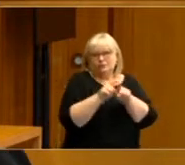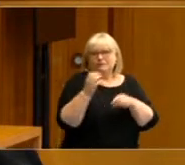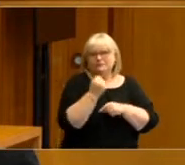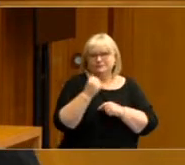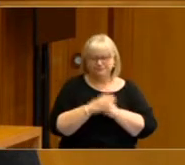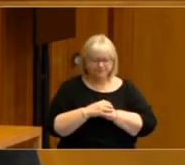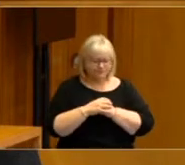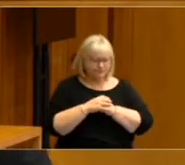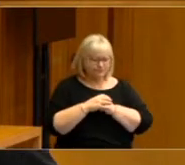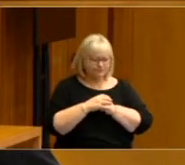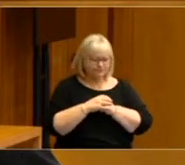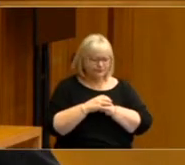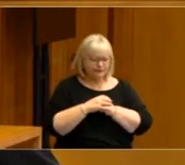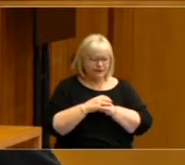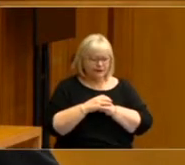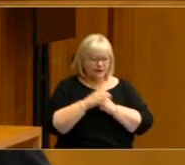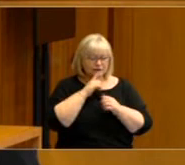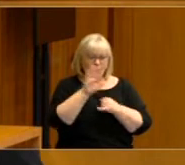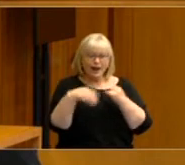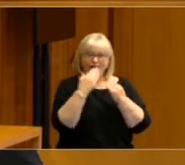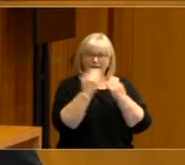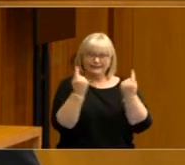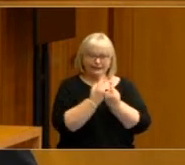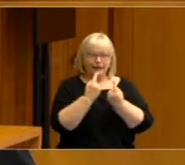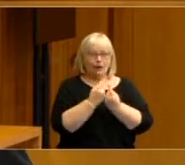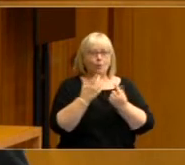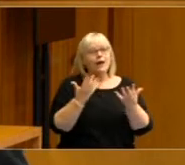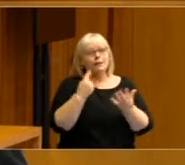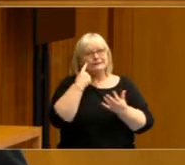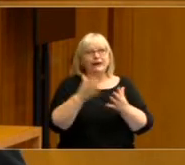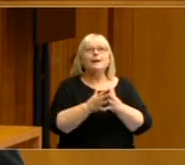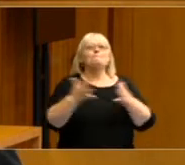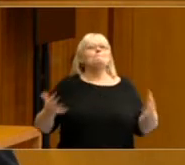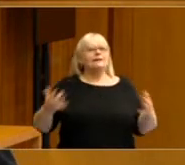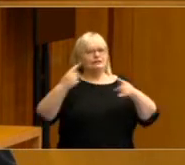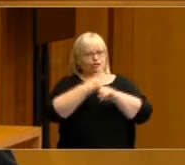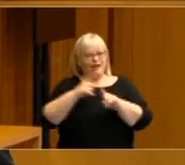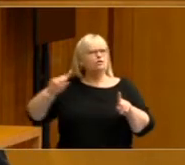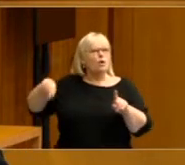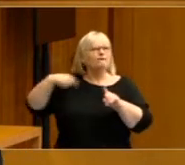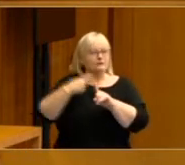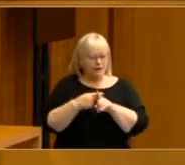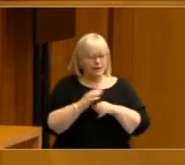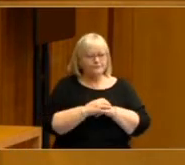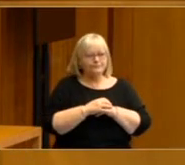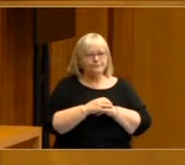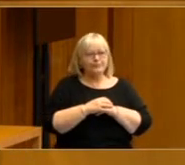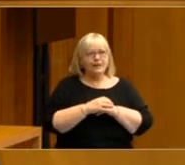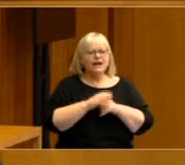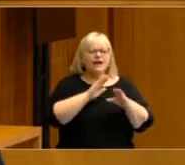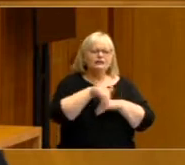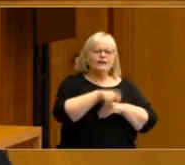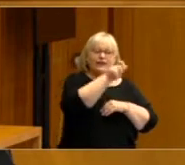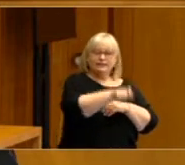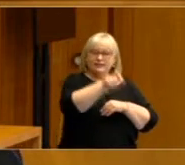A final factor where we are seeing big shifts in the electorate over time is in citizens' attitudes